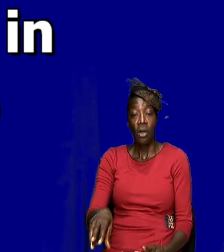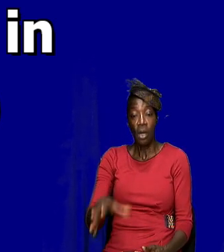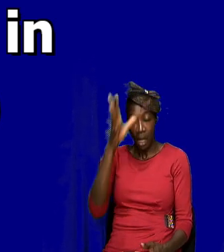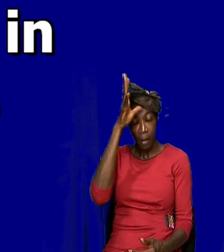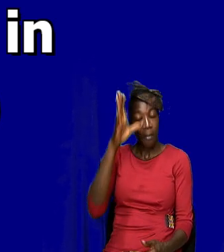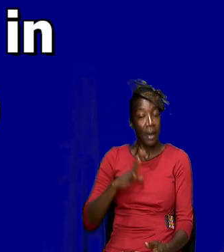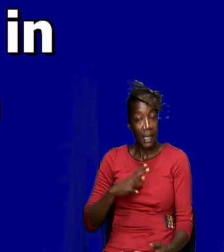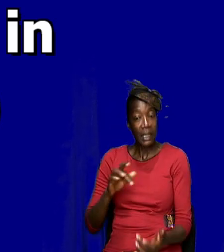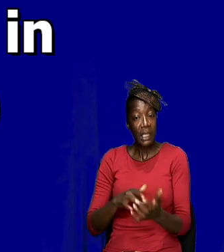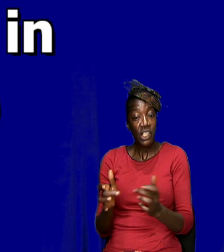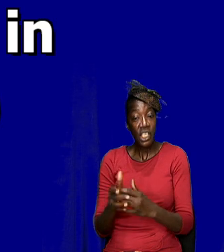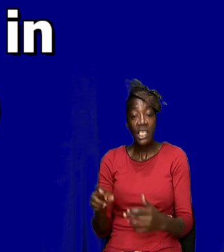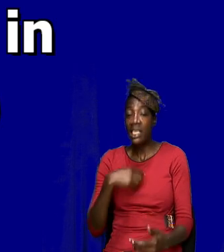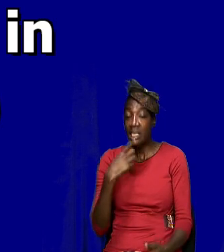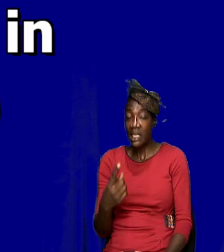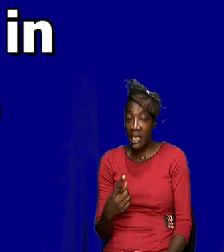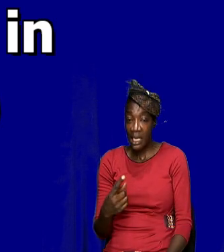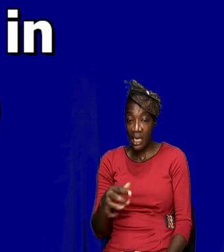Jesus is saying that